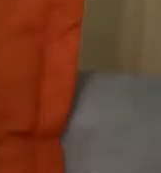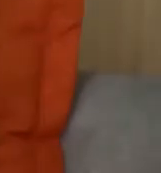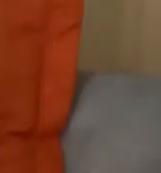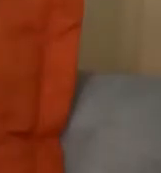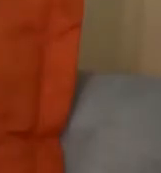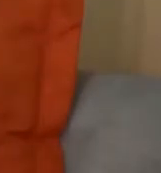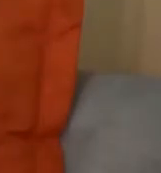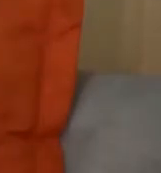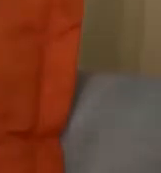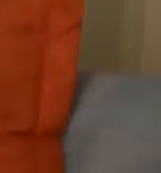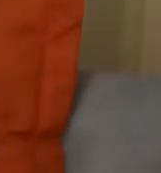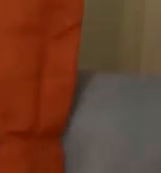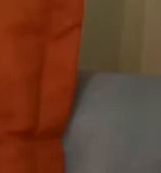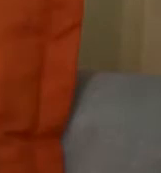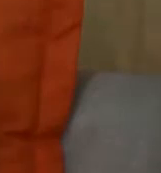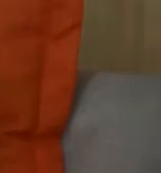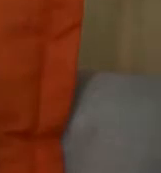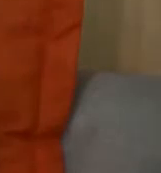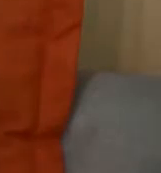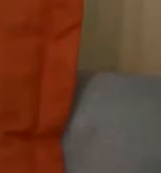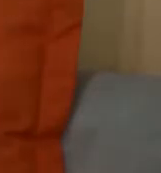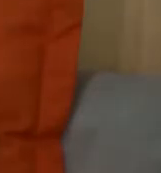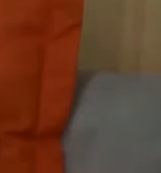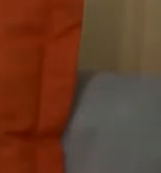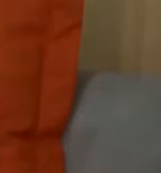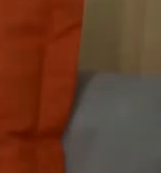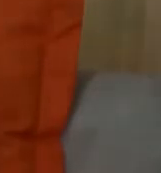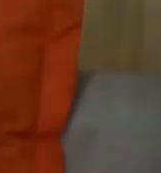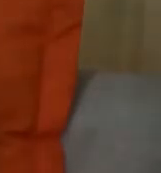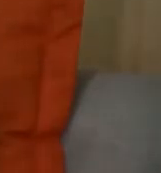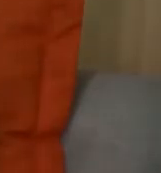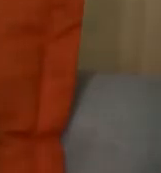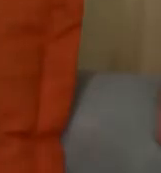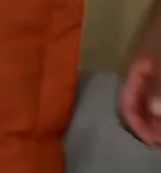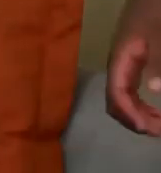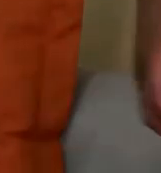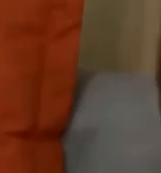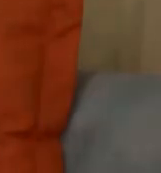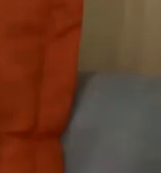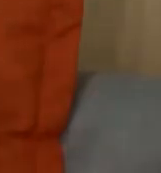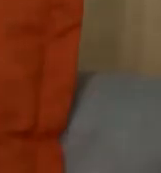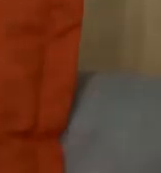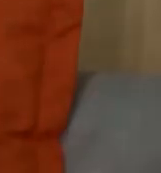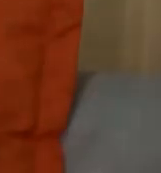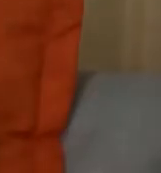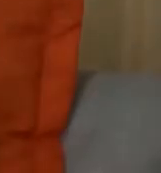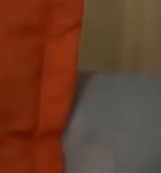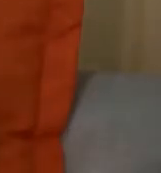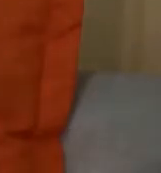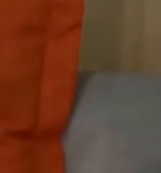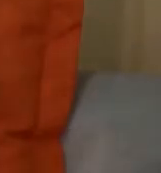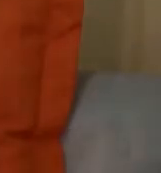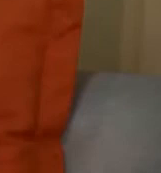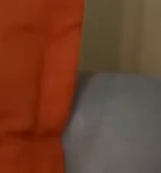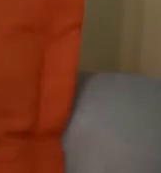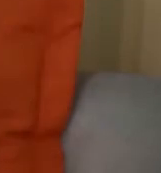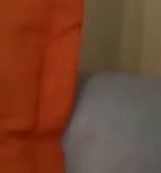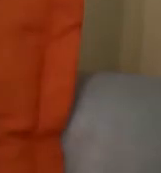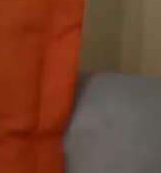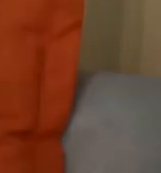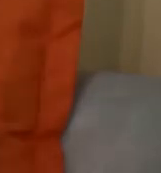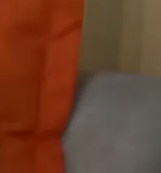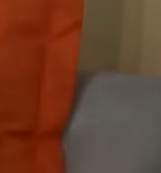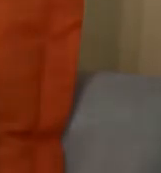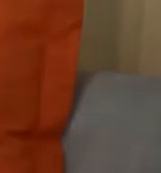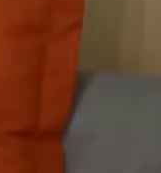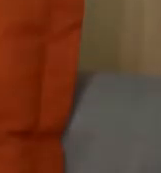it may not stick. So we're looking at how we can help you to process incoming information. Now, there's three ways to do